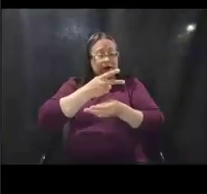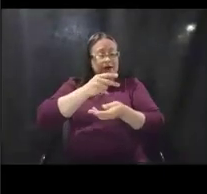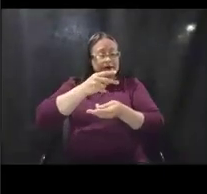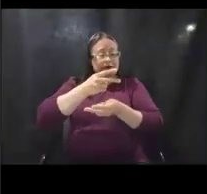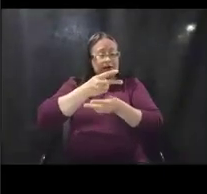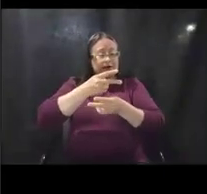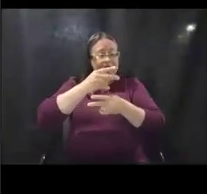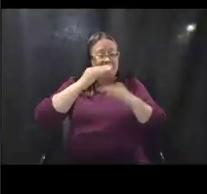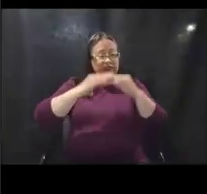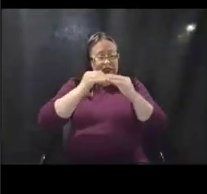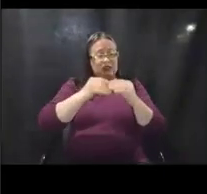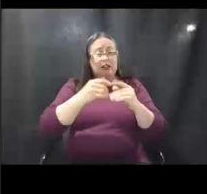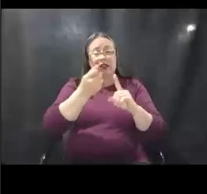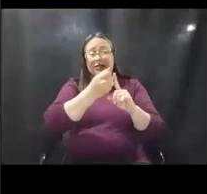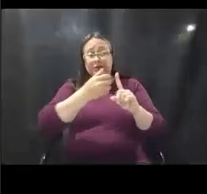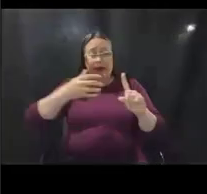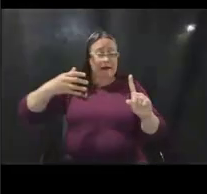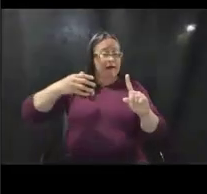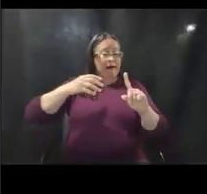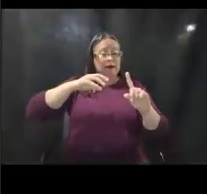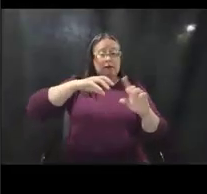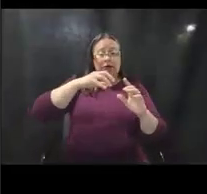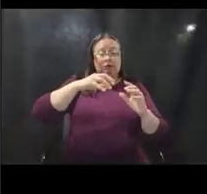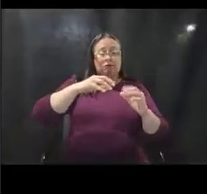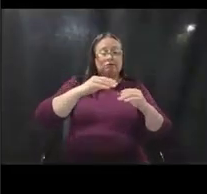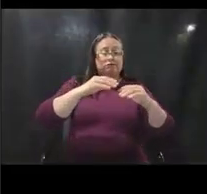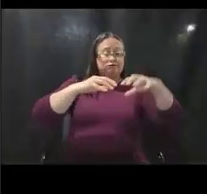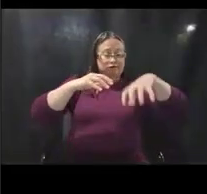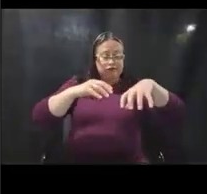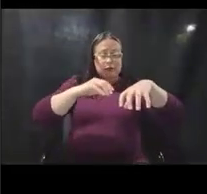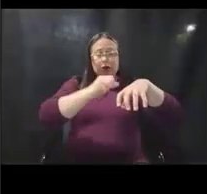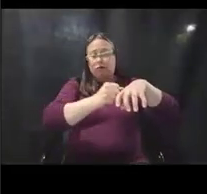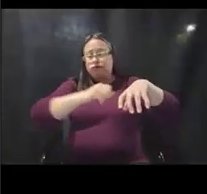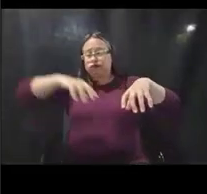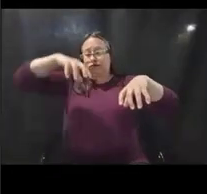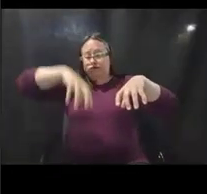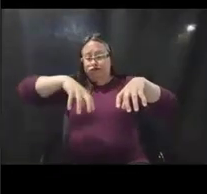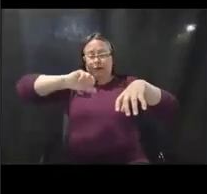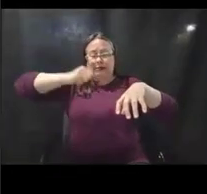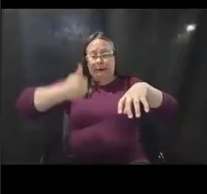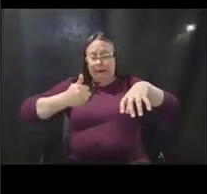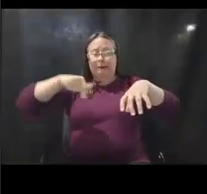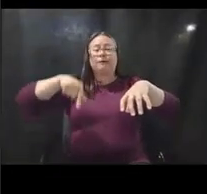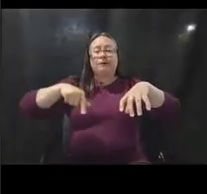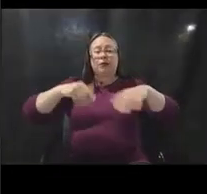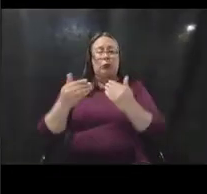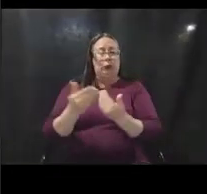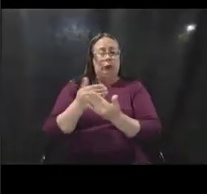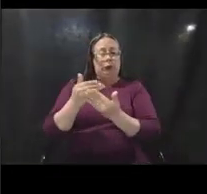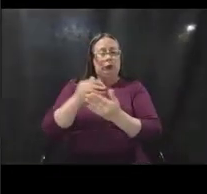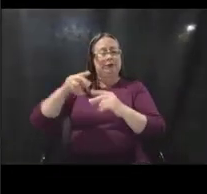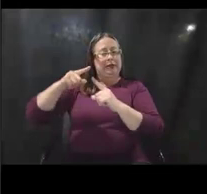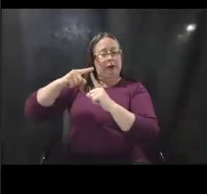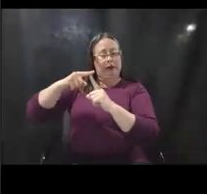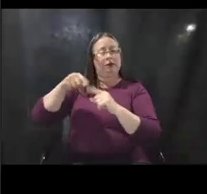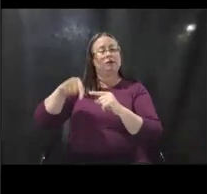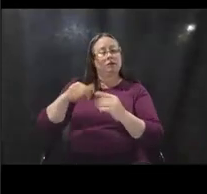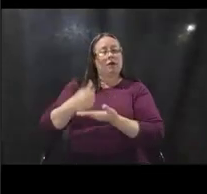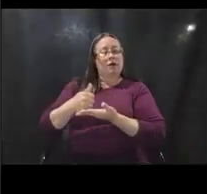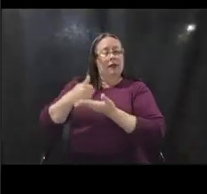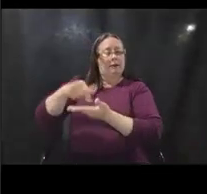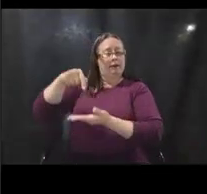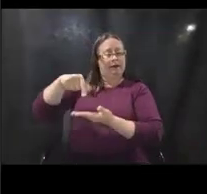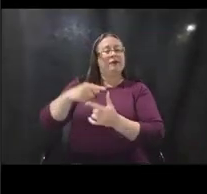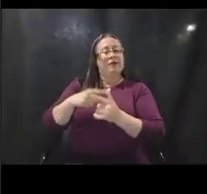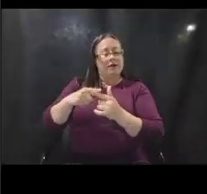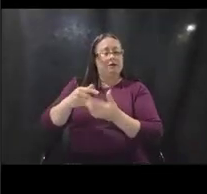surge capacity needs. Um, and so in either event, the reason that temporary facility is necessary is because of COVID-19. Uh,